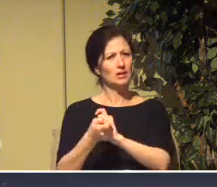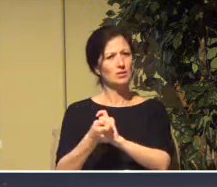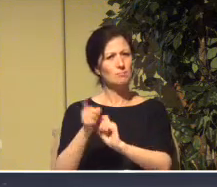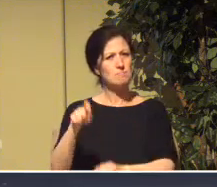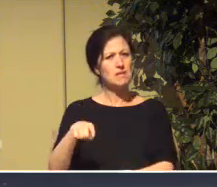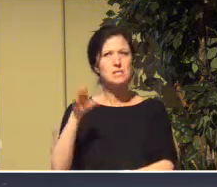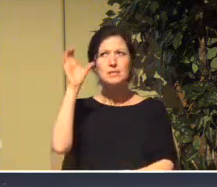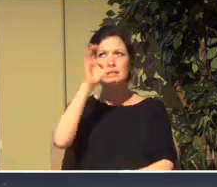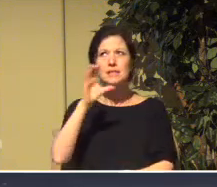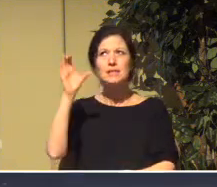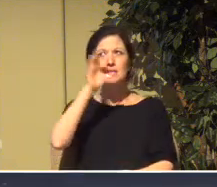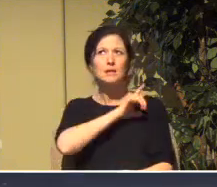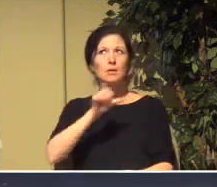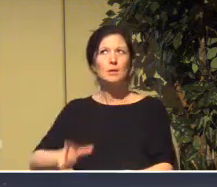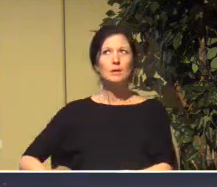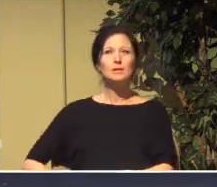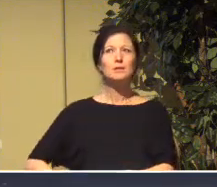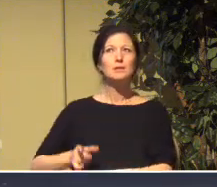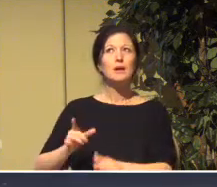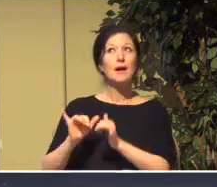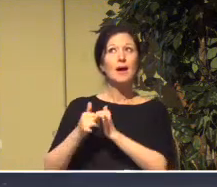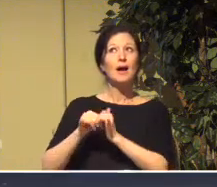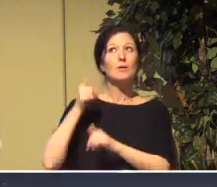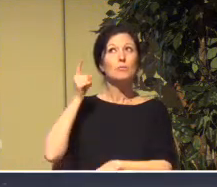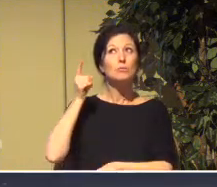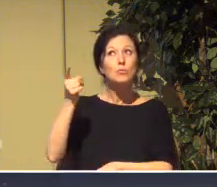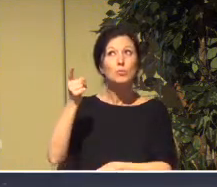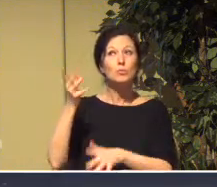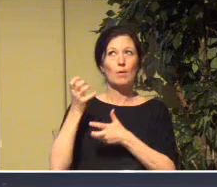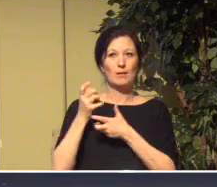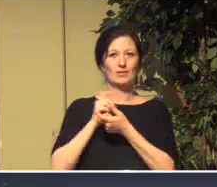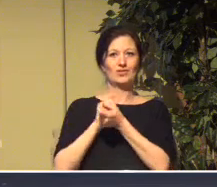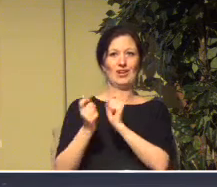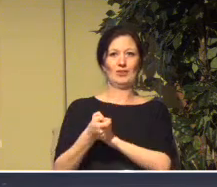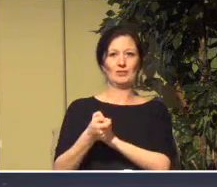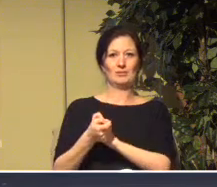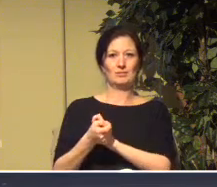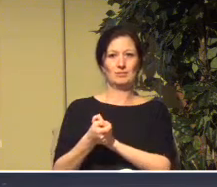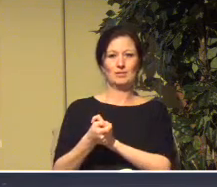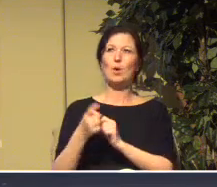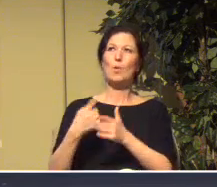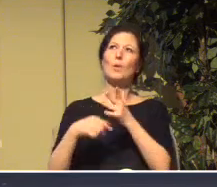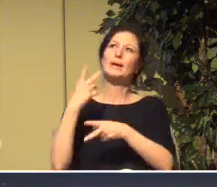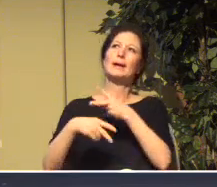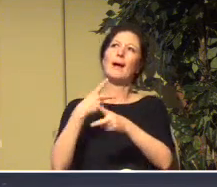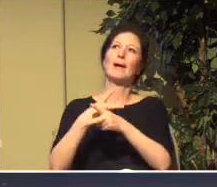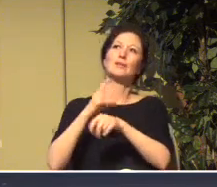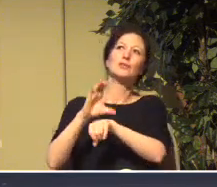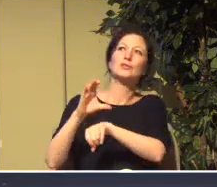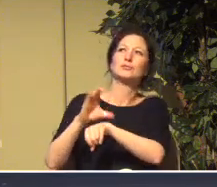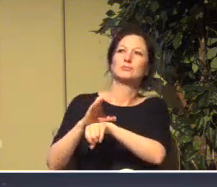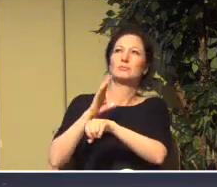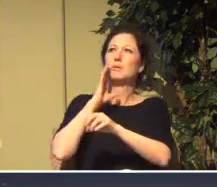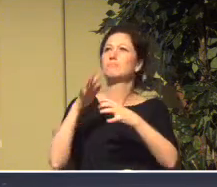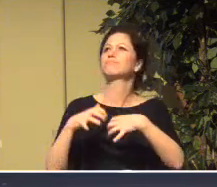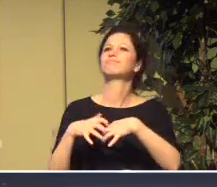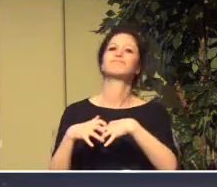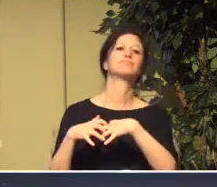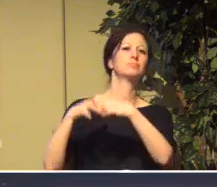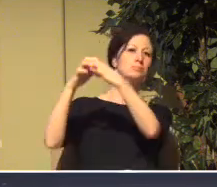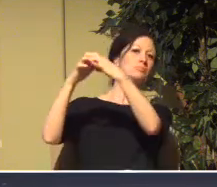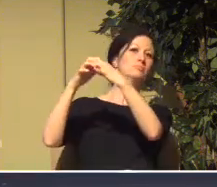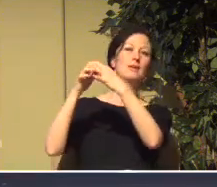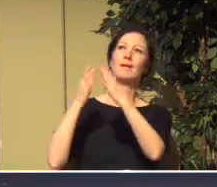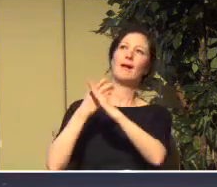change us? What do you see? What kind of church do you want to see emerge from this as we be church